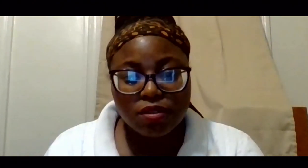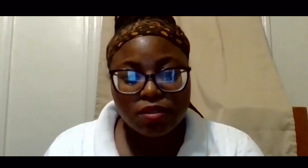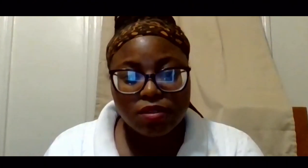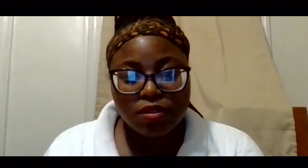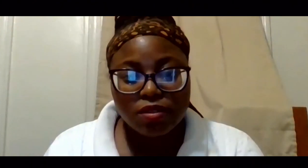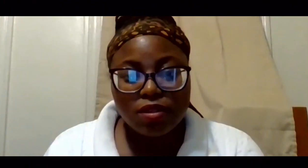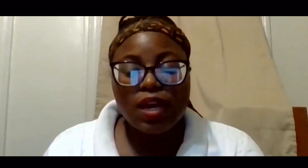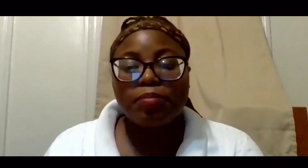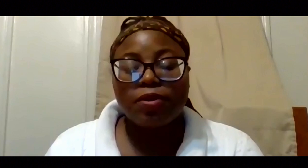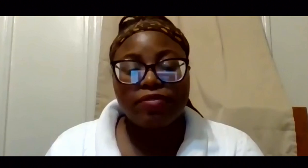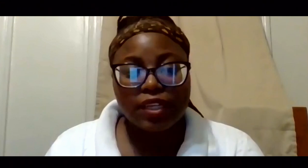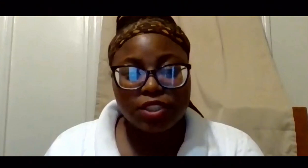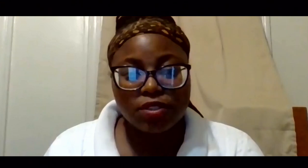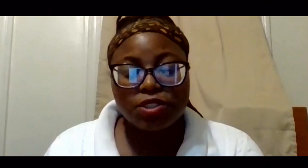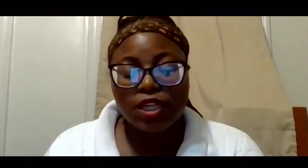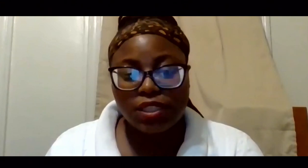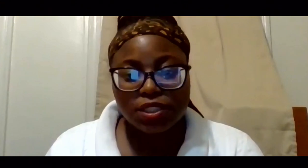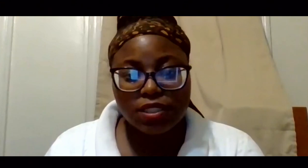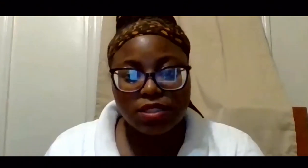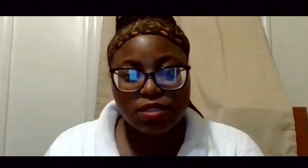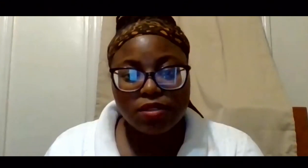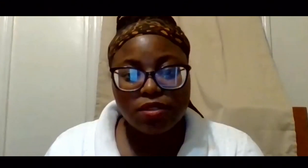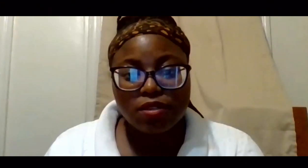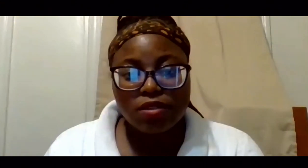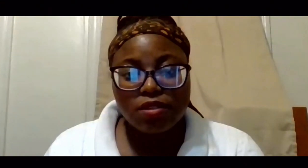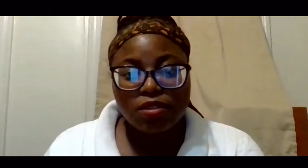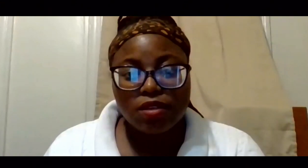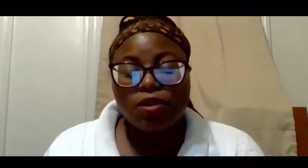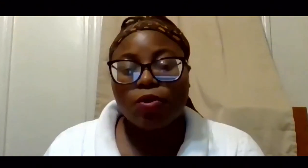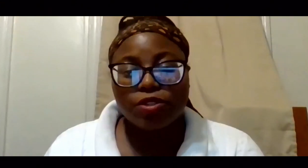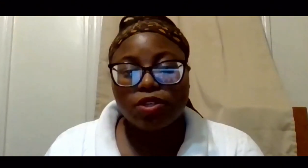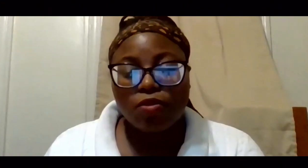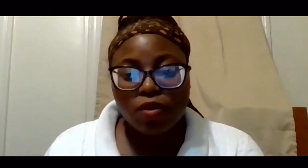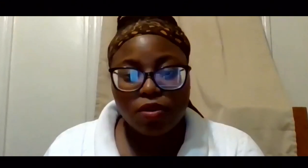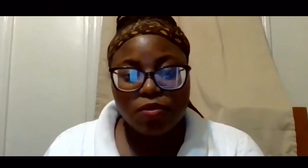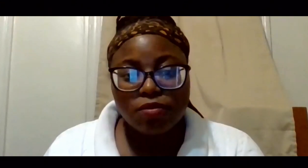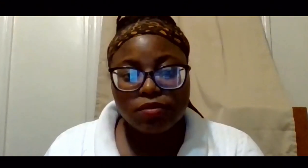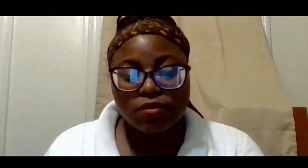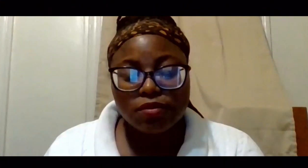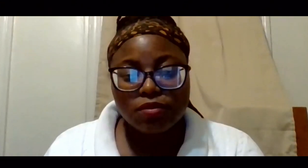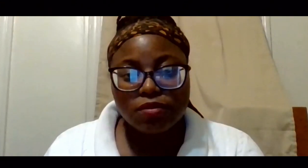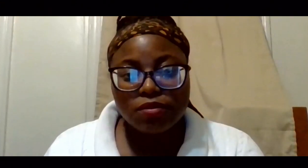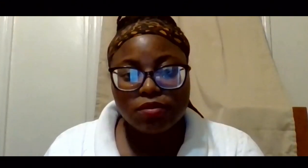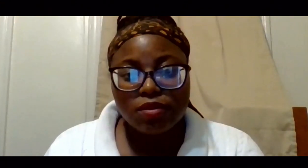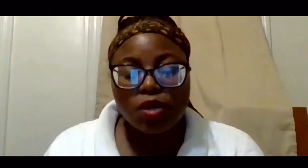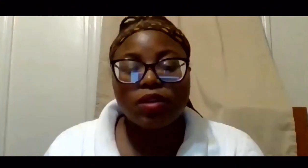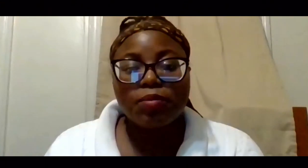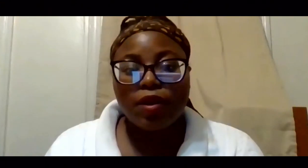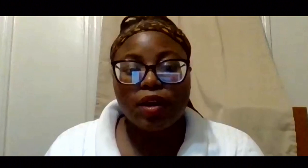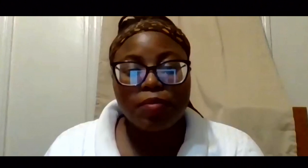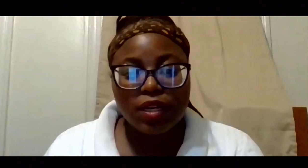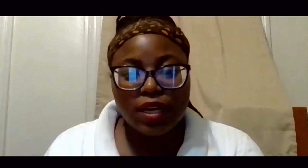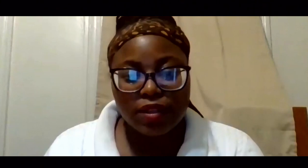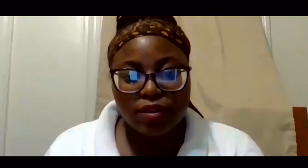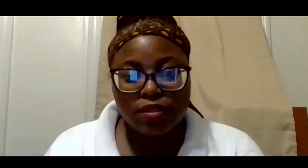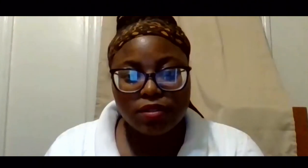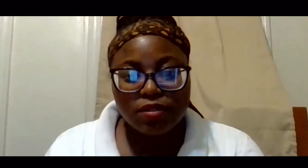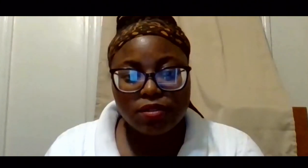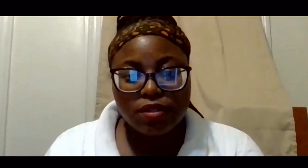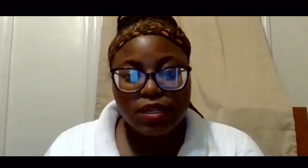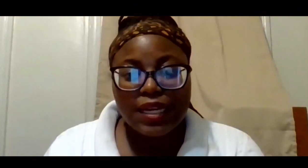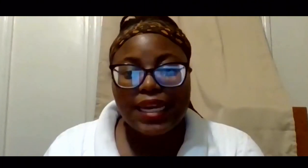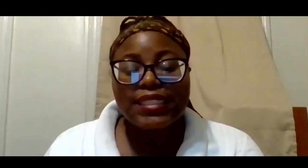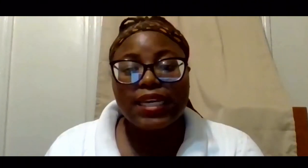and professional changes in order to grow, in order to bring our community together,